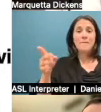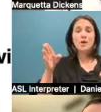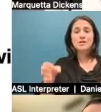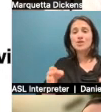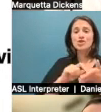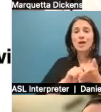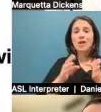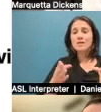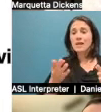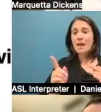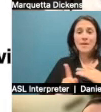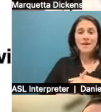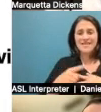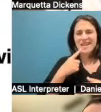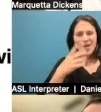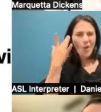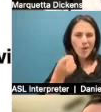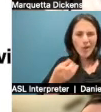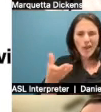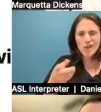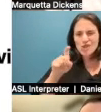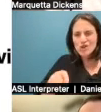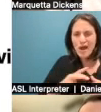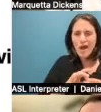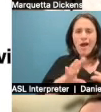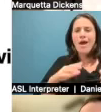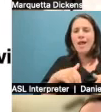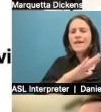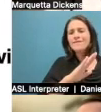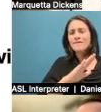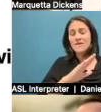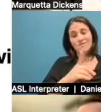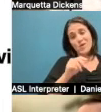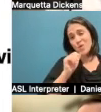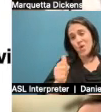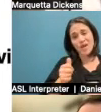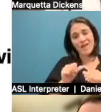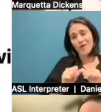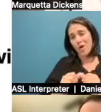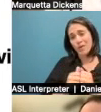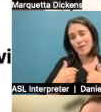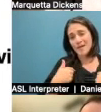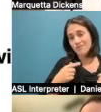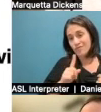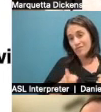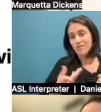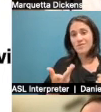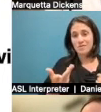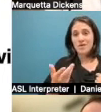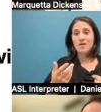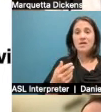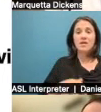Well, you're not going to get very far with me. Just to be honest, and I'm going to still tell you every reason why we're here, because you need to report on that.